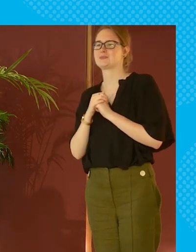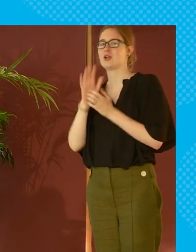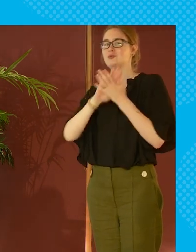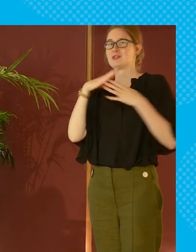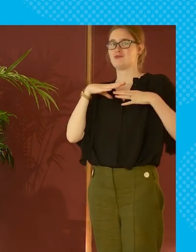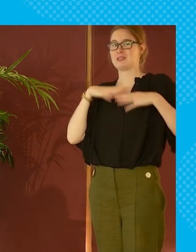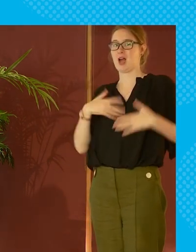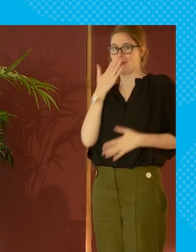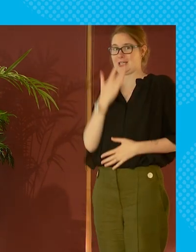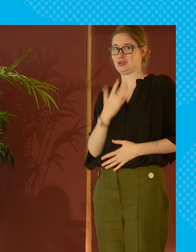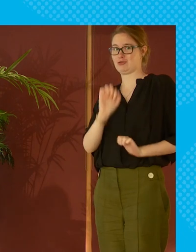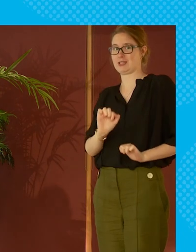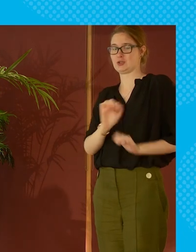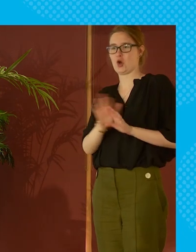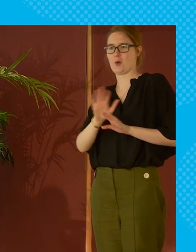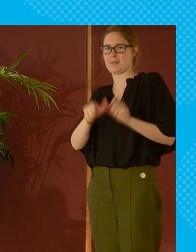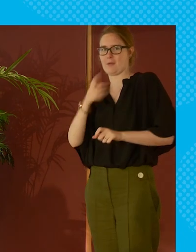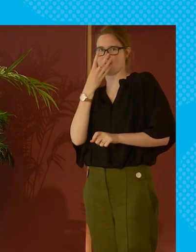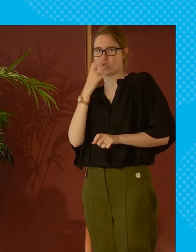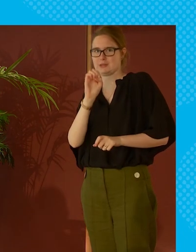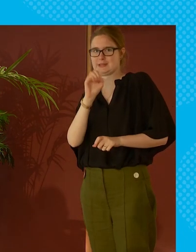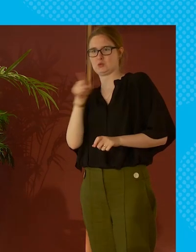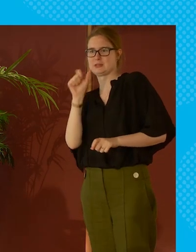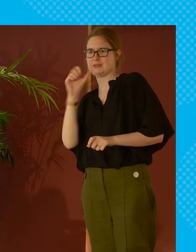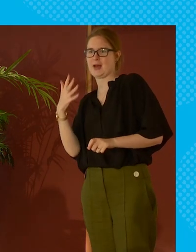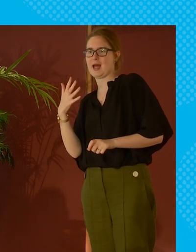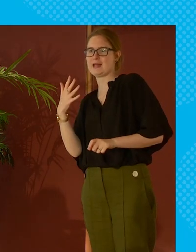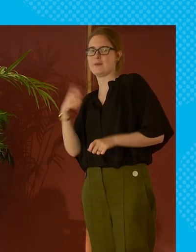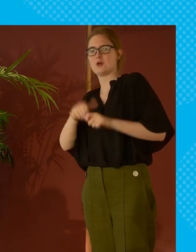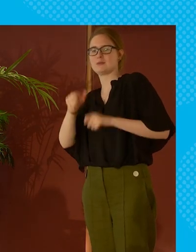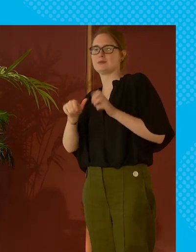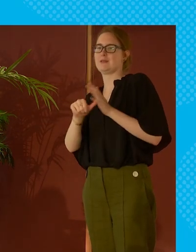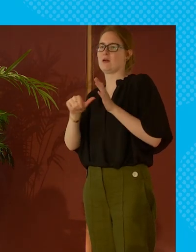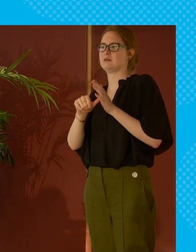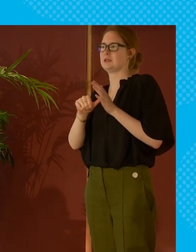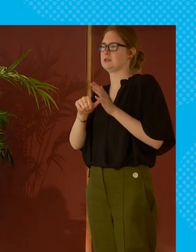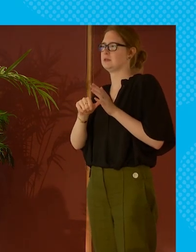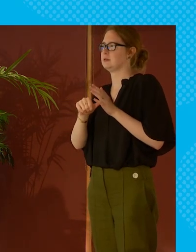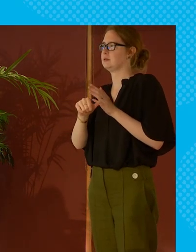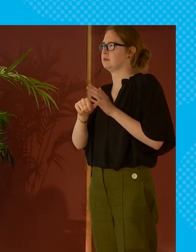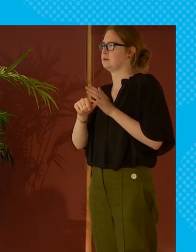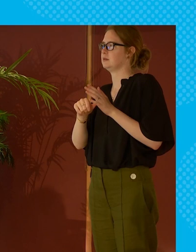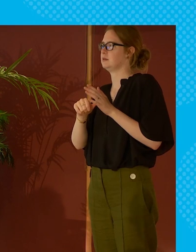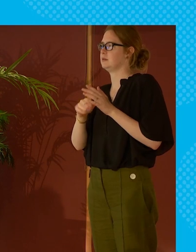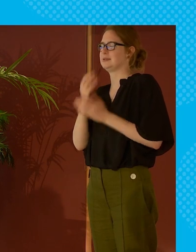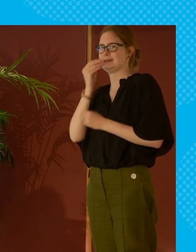so we're talking about retirement age basically rather than people 40 to 65 age but may have difficulties okay